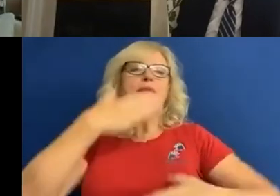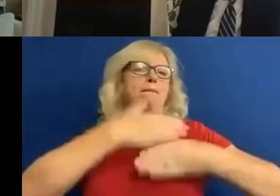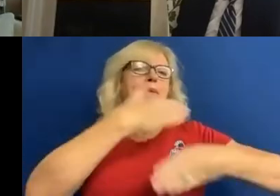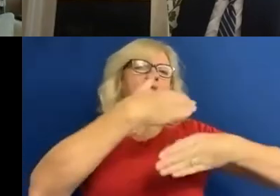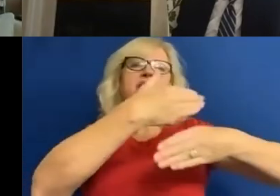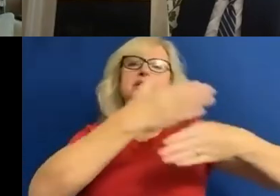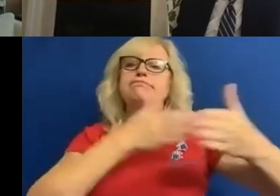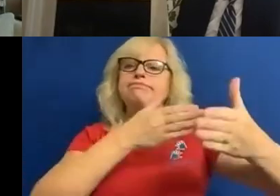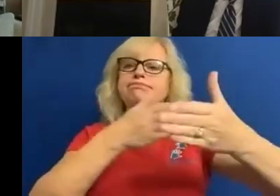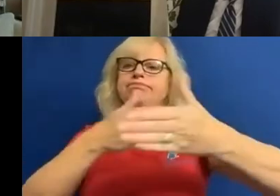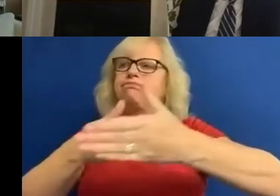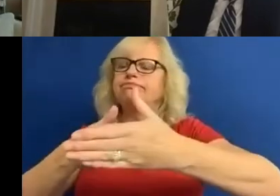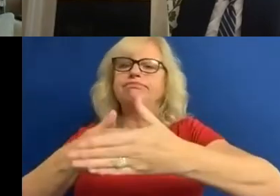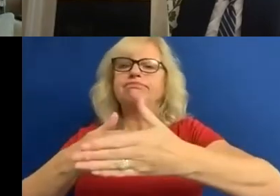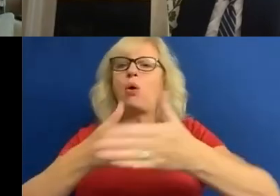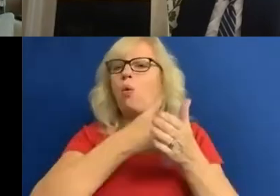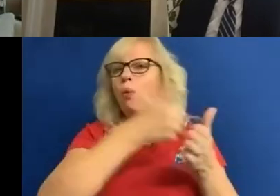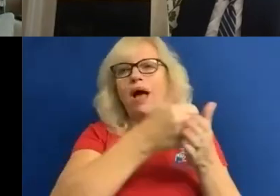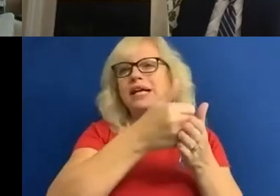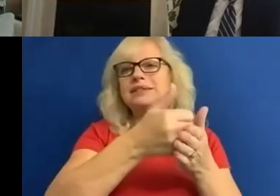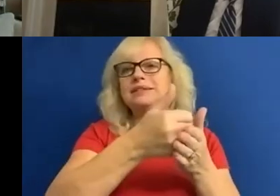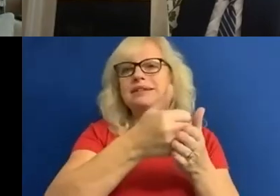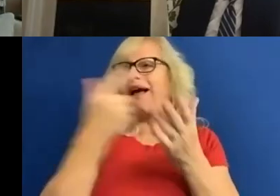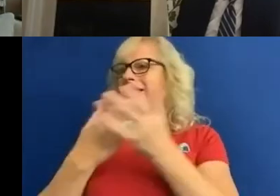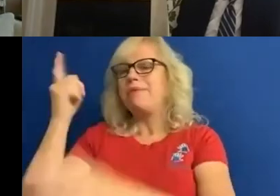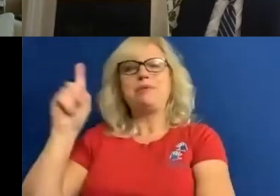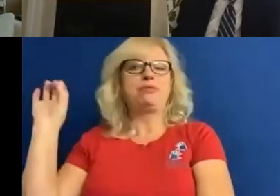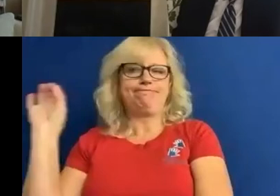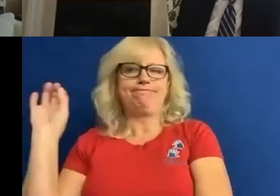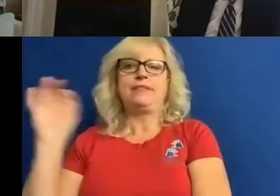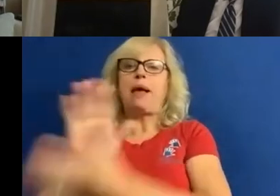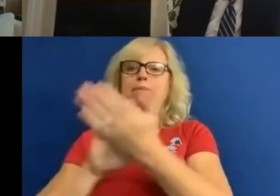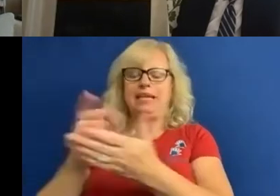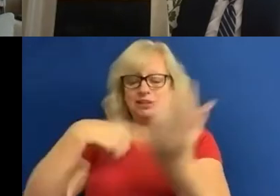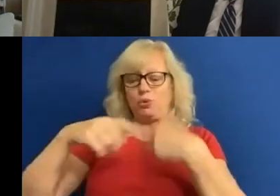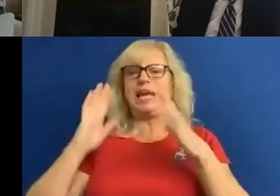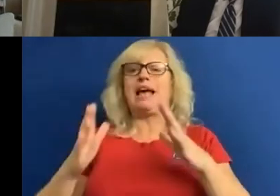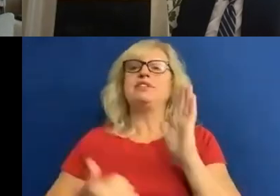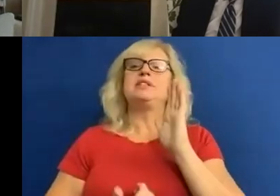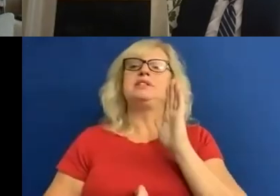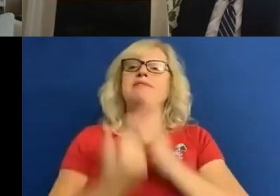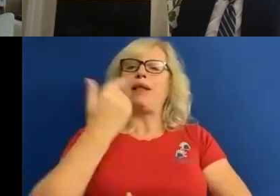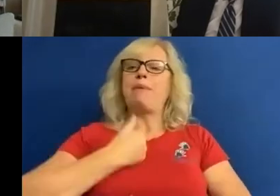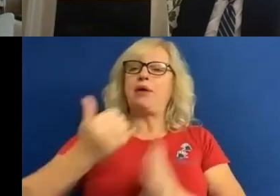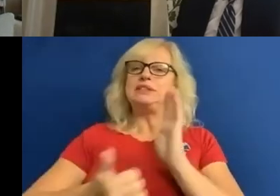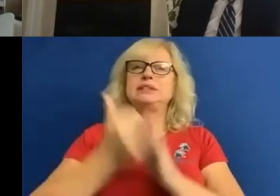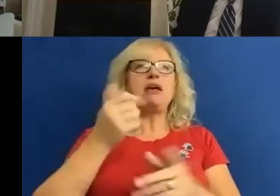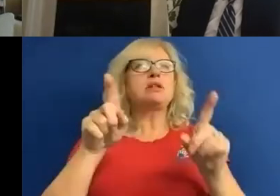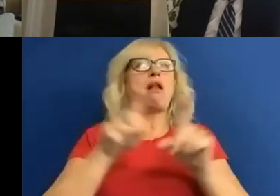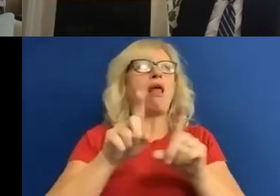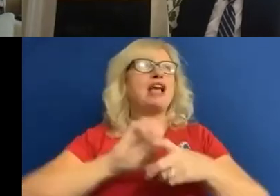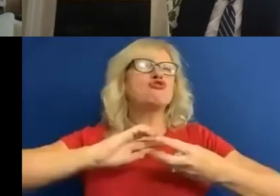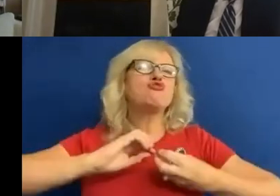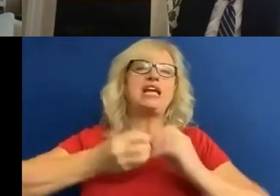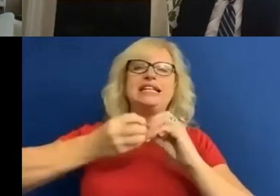don't face. And what that means is that we have to develop skills around things like creative problem solving,